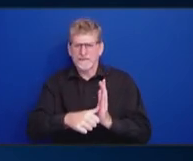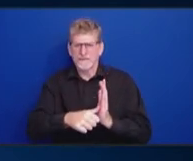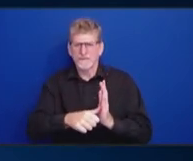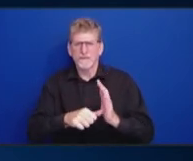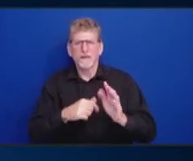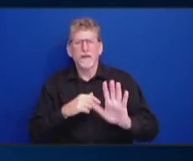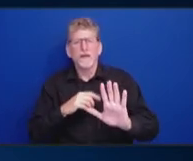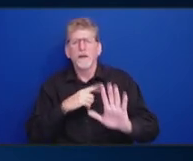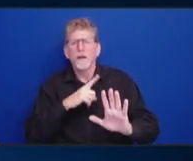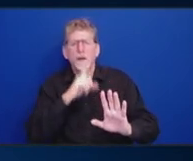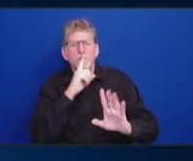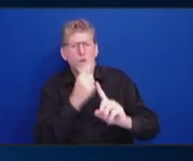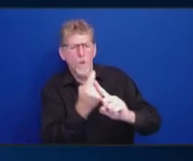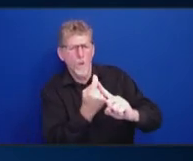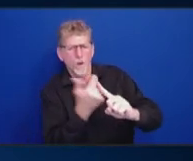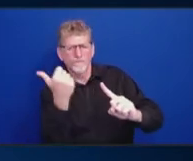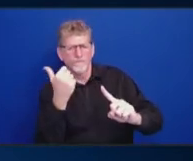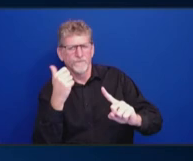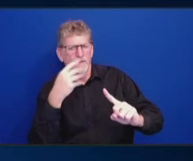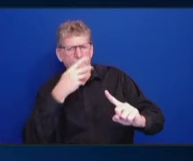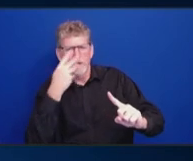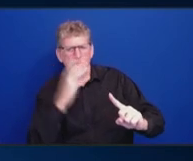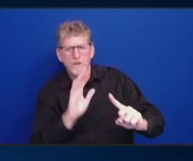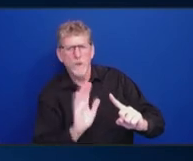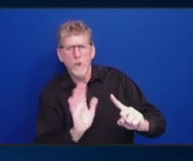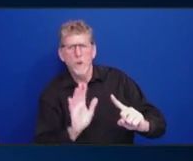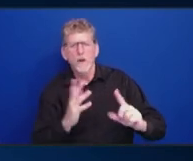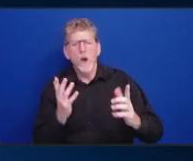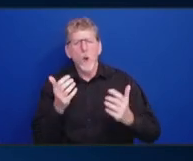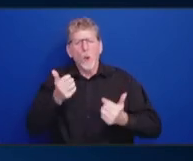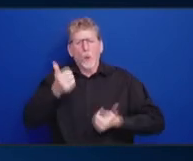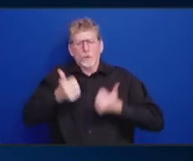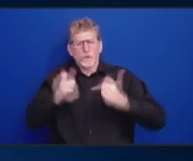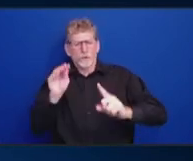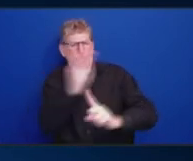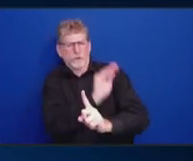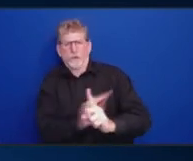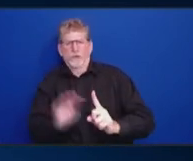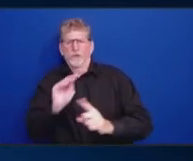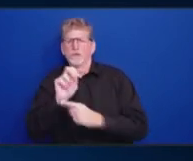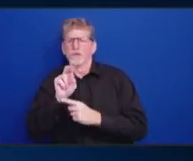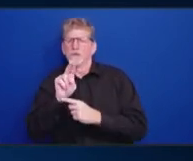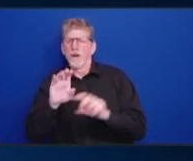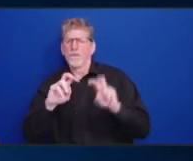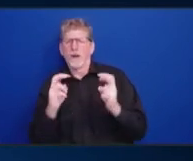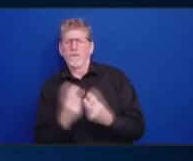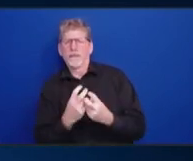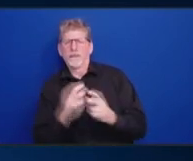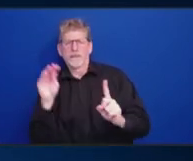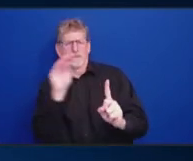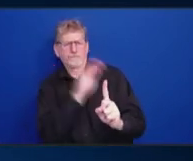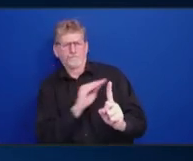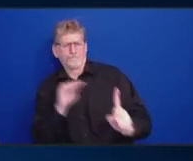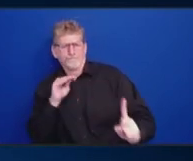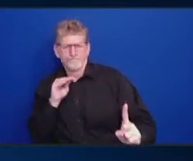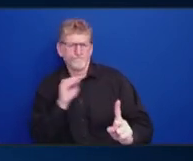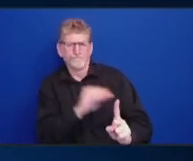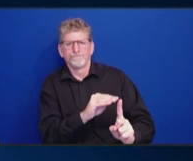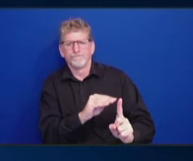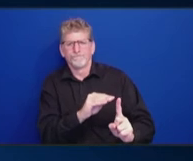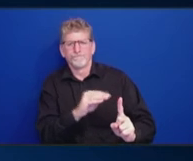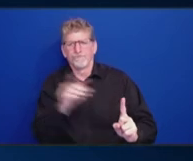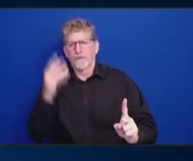I'm just thinking about which subcommittee can own it. We're not talking about taking out immigration, not having a conversation on immigration.